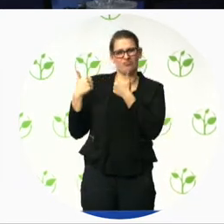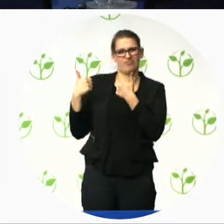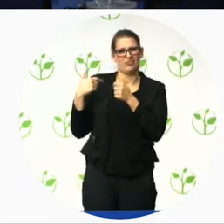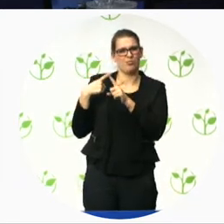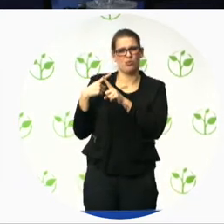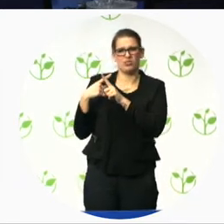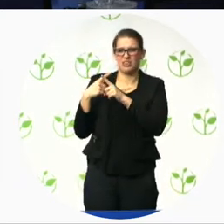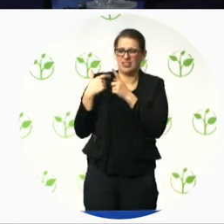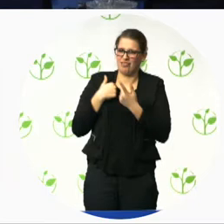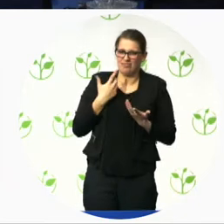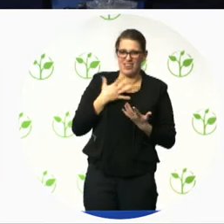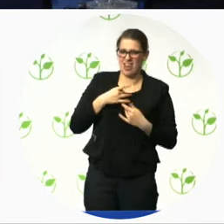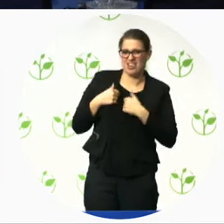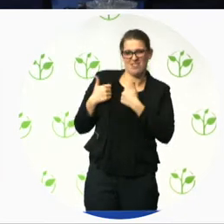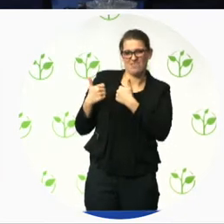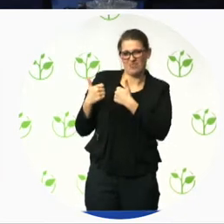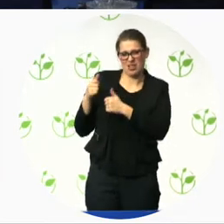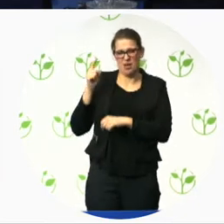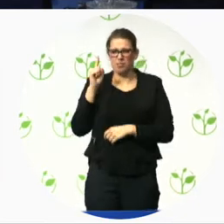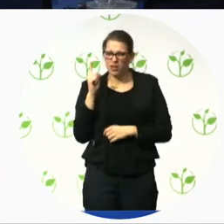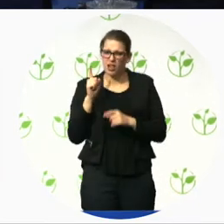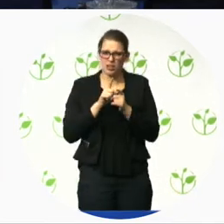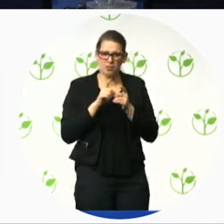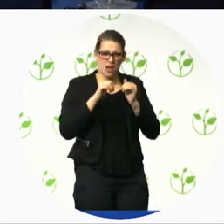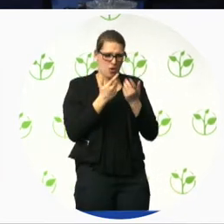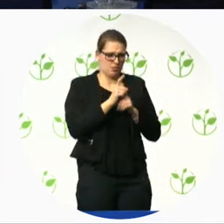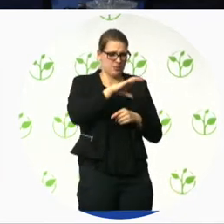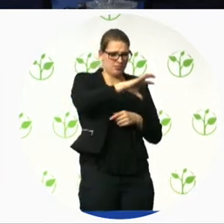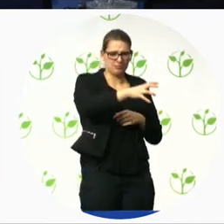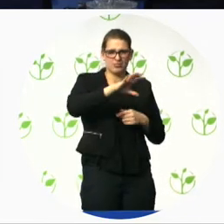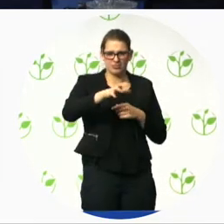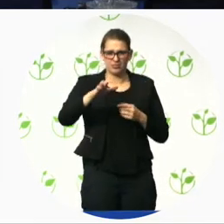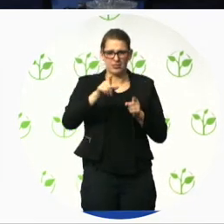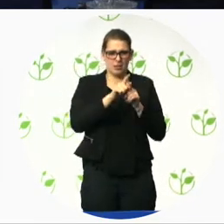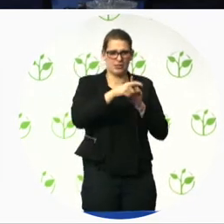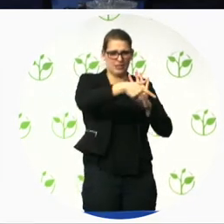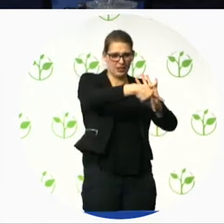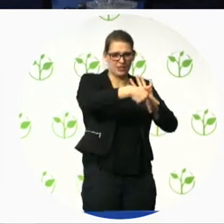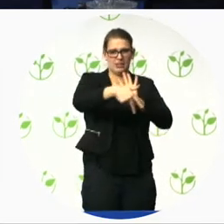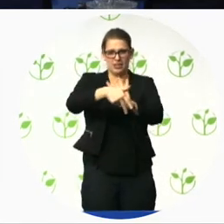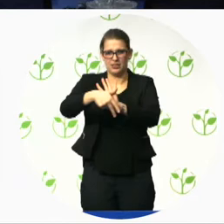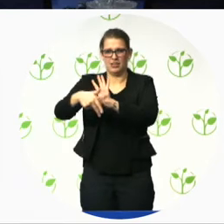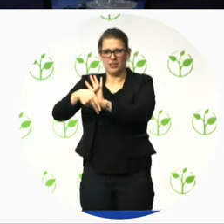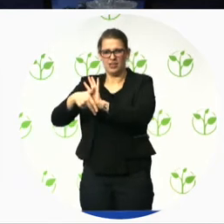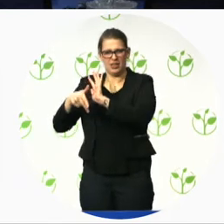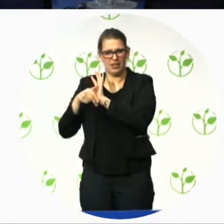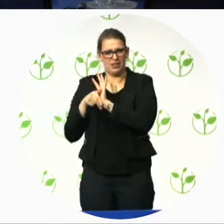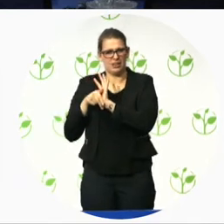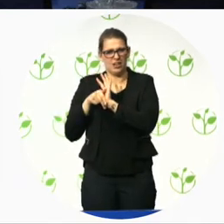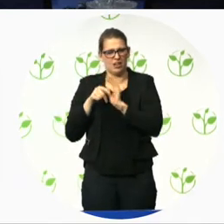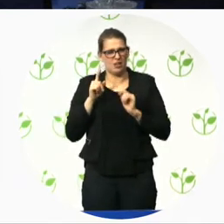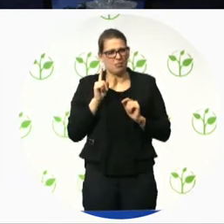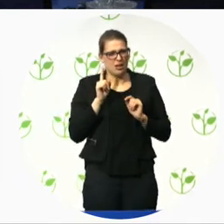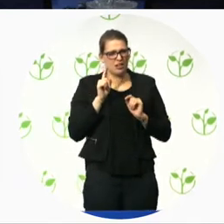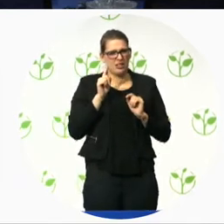certification like for example a certification based on the UAE standards